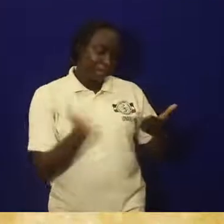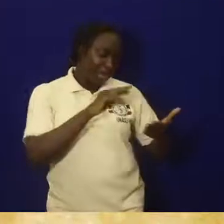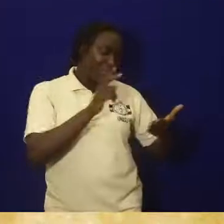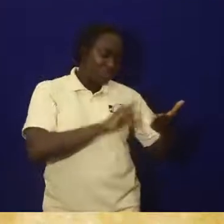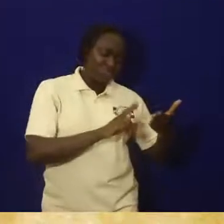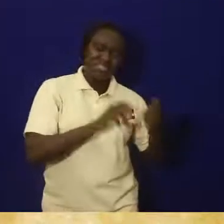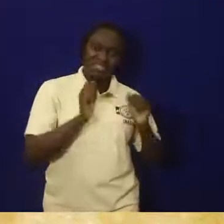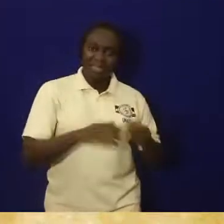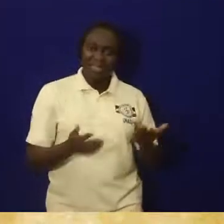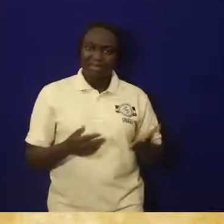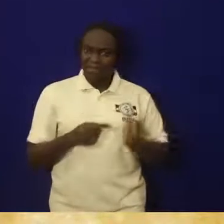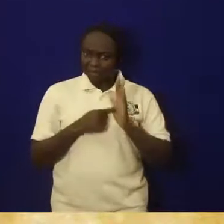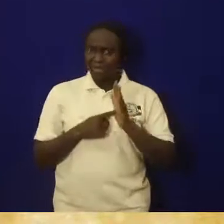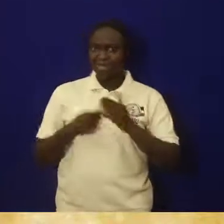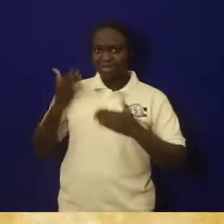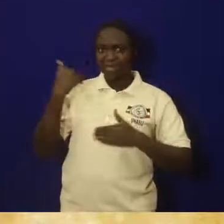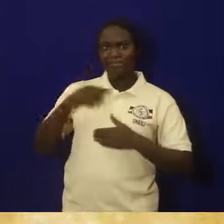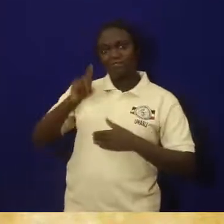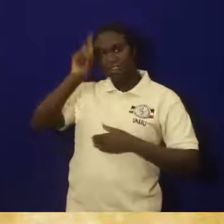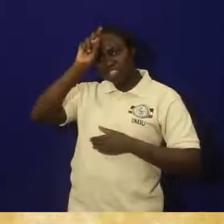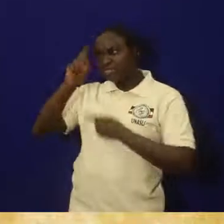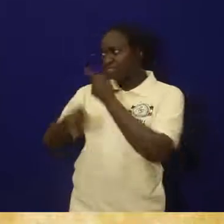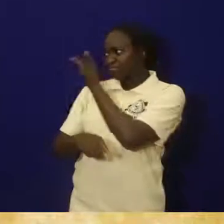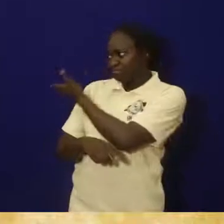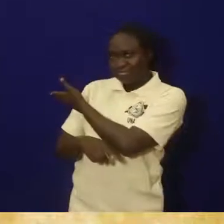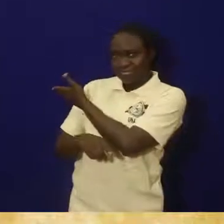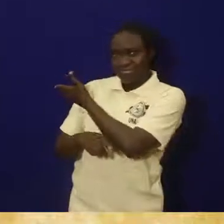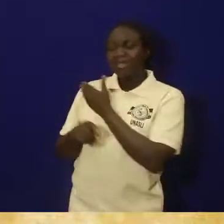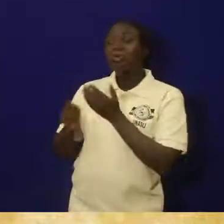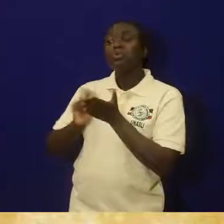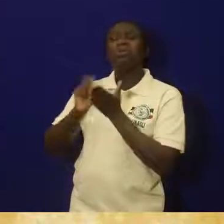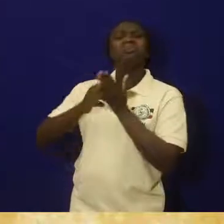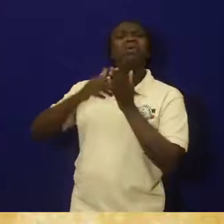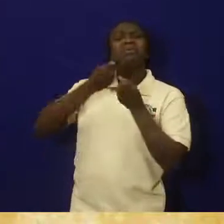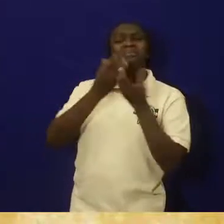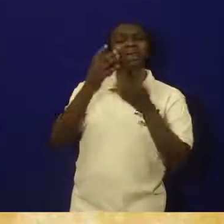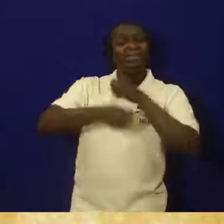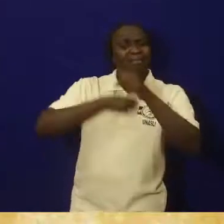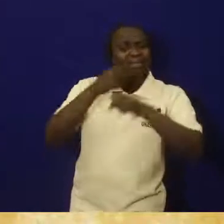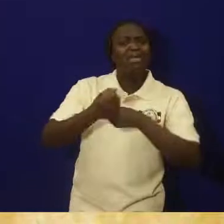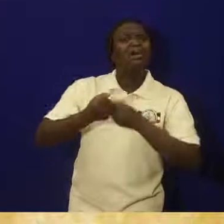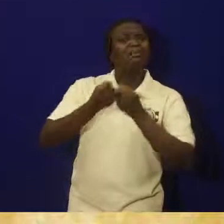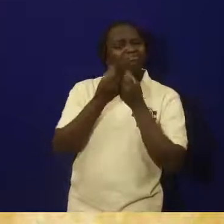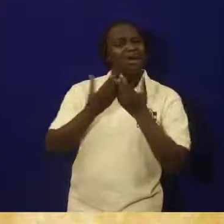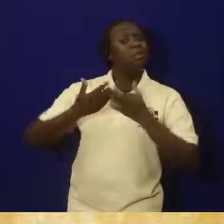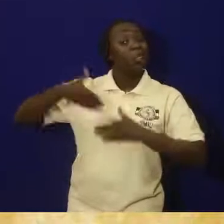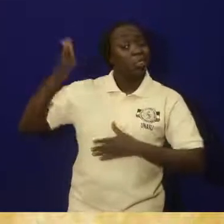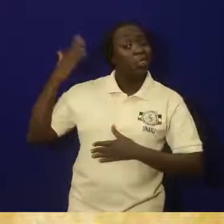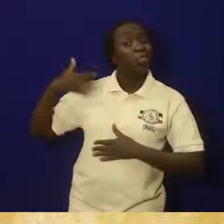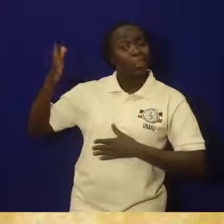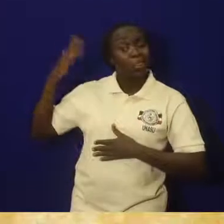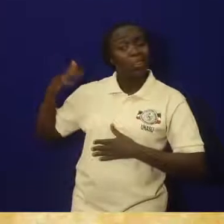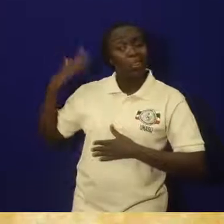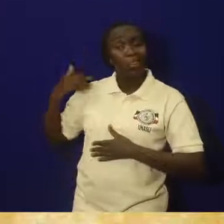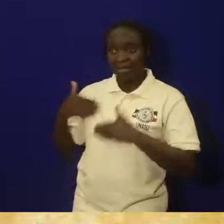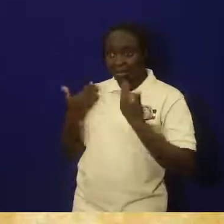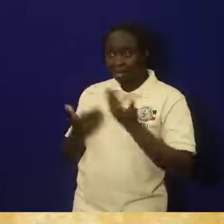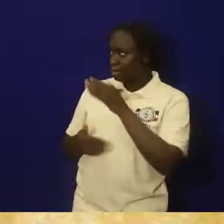were several thousand years ago, and they still read about what is happening to us.